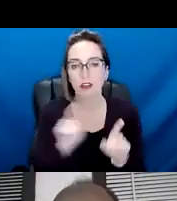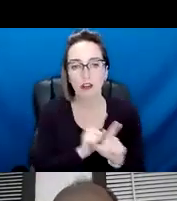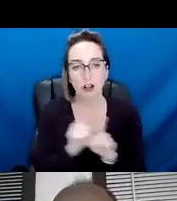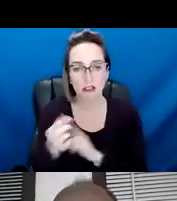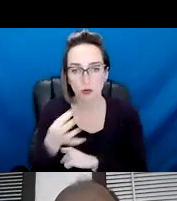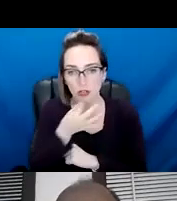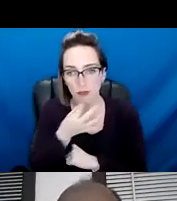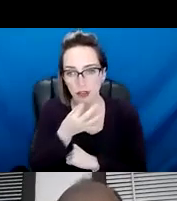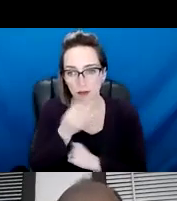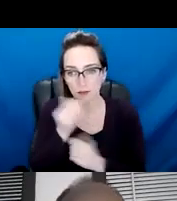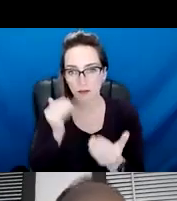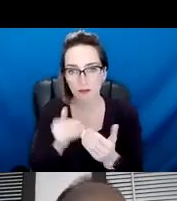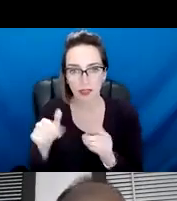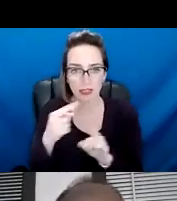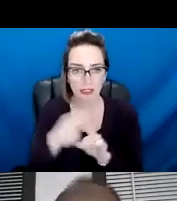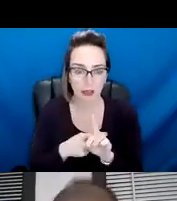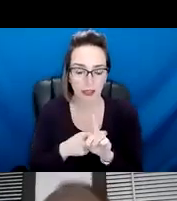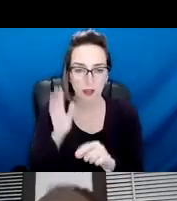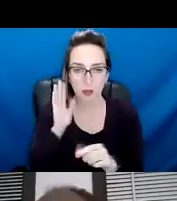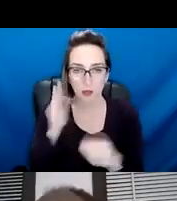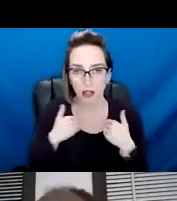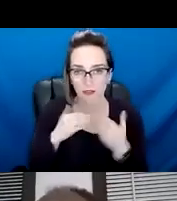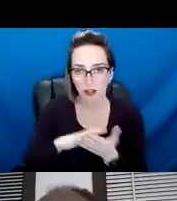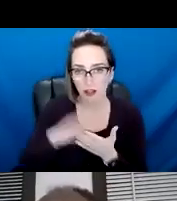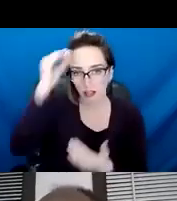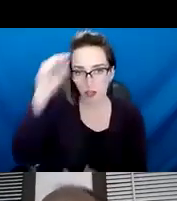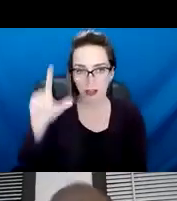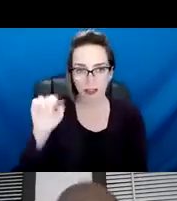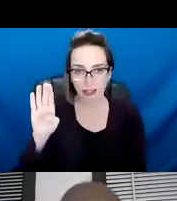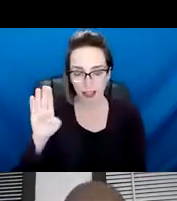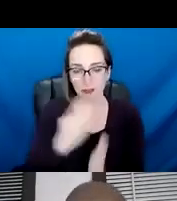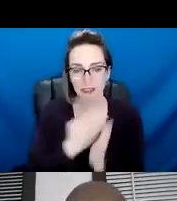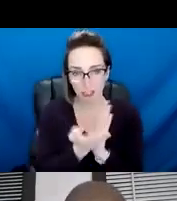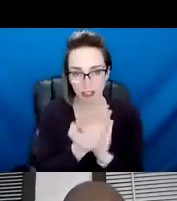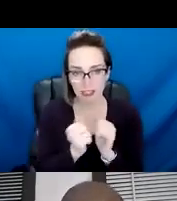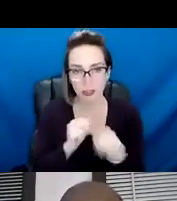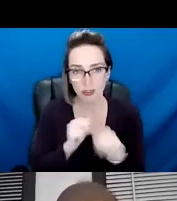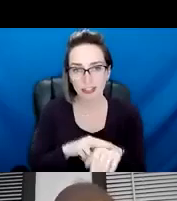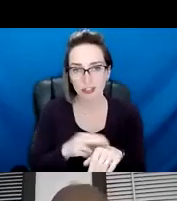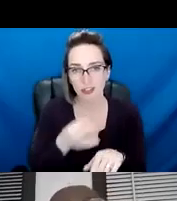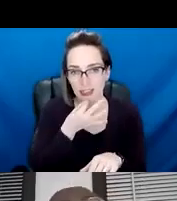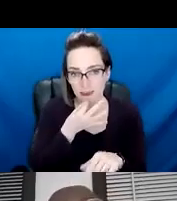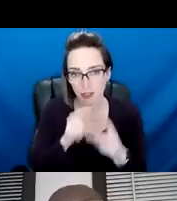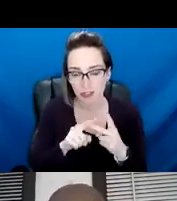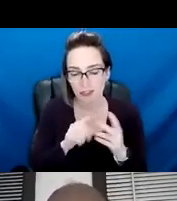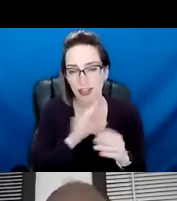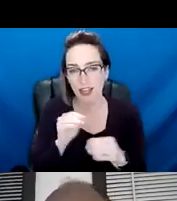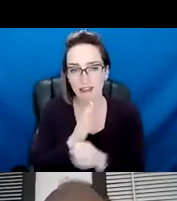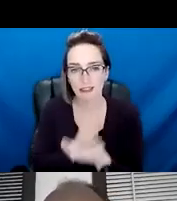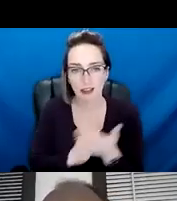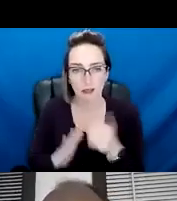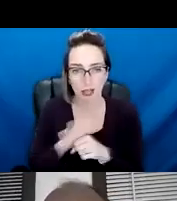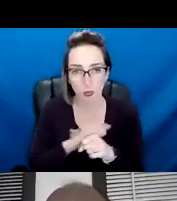this month, um, we will be having a learning lab series, um, with national experts as well as some of our local